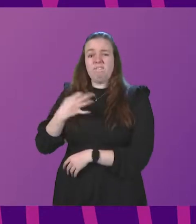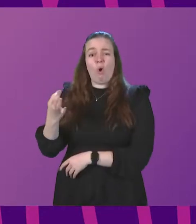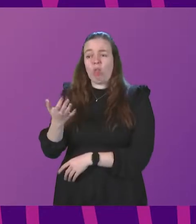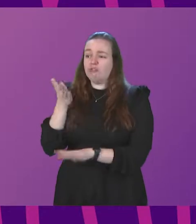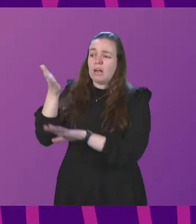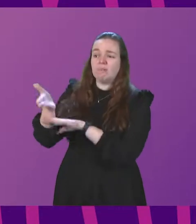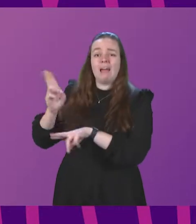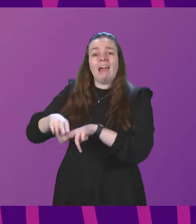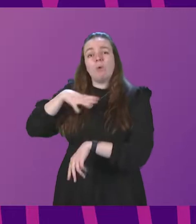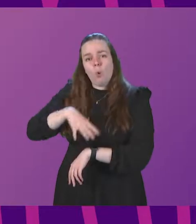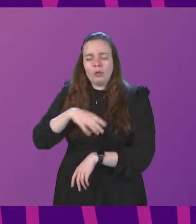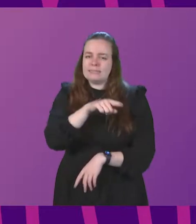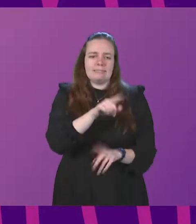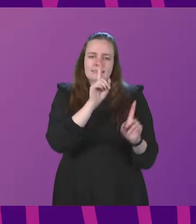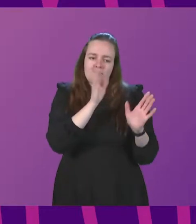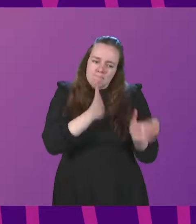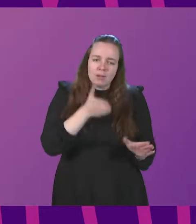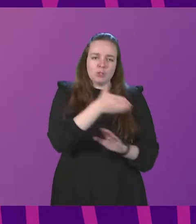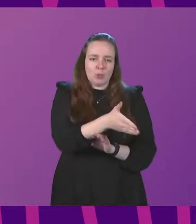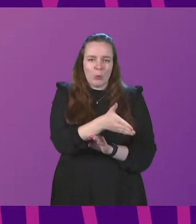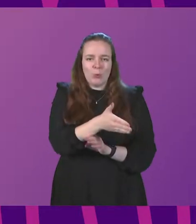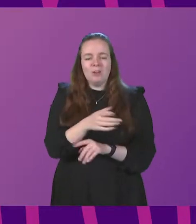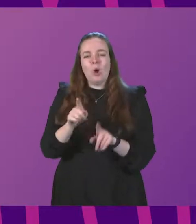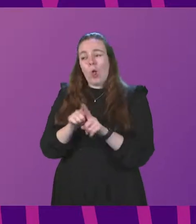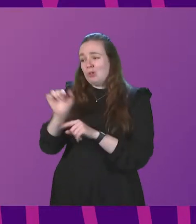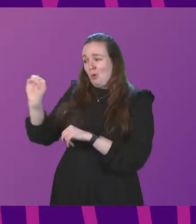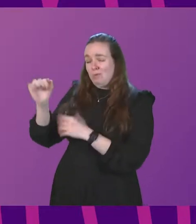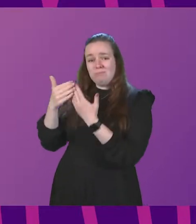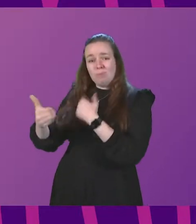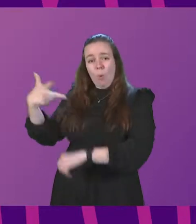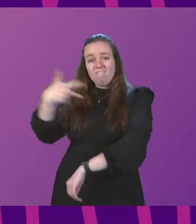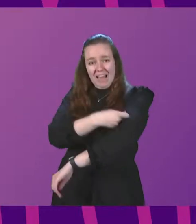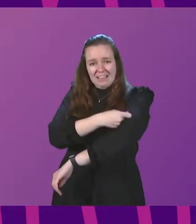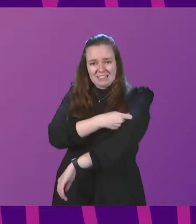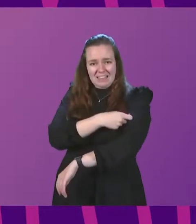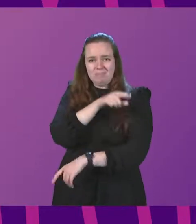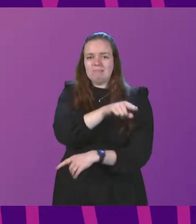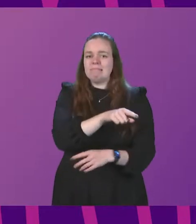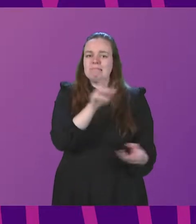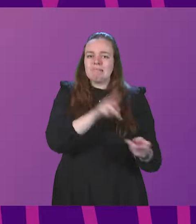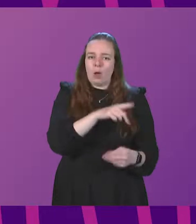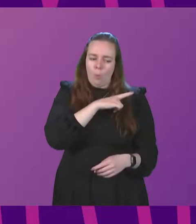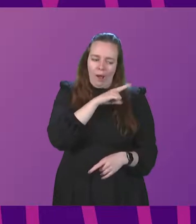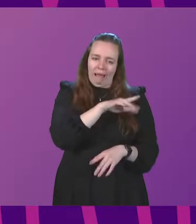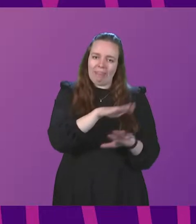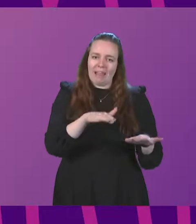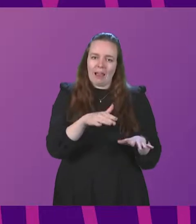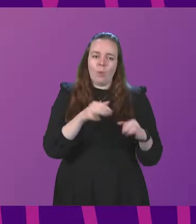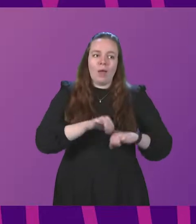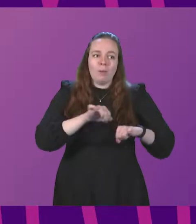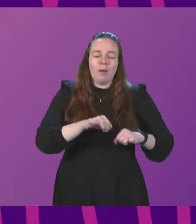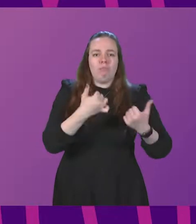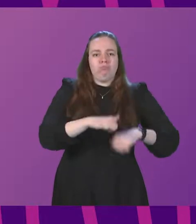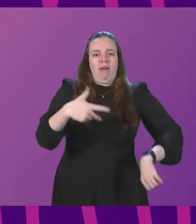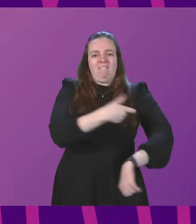Adults have higher vaccination levels than young people because we started vaccinating young people later than adults. That is why